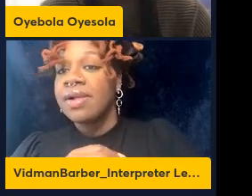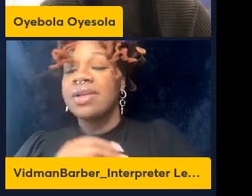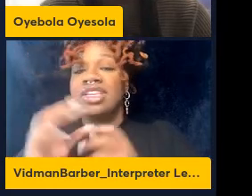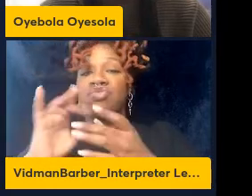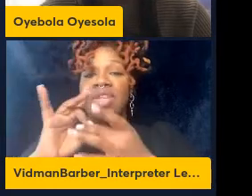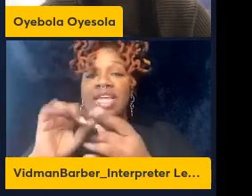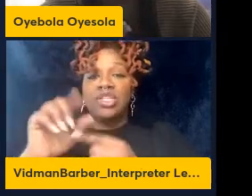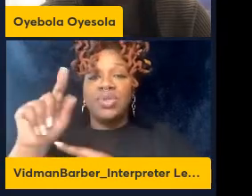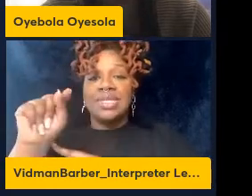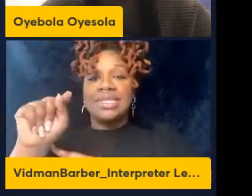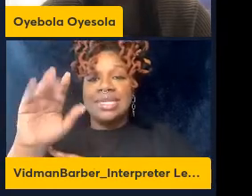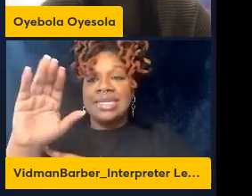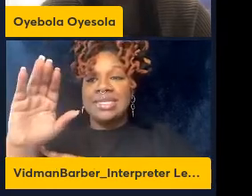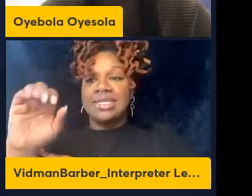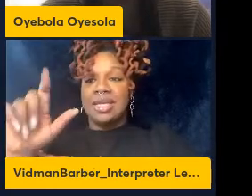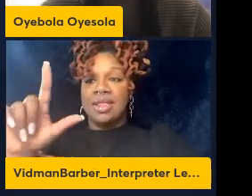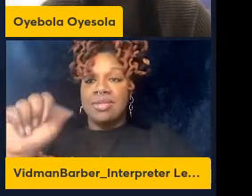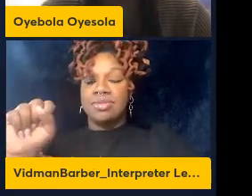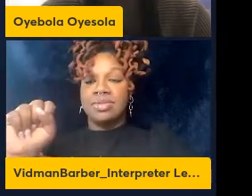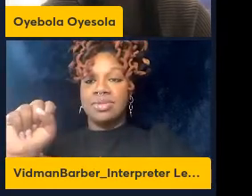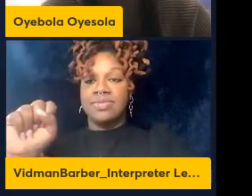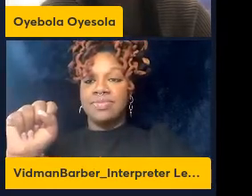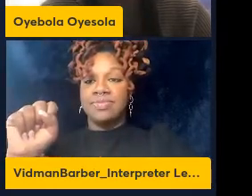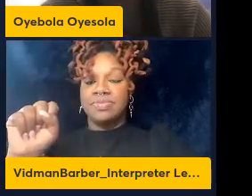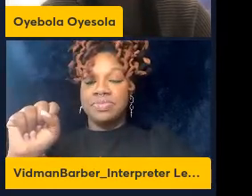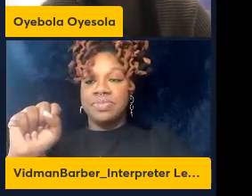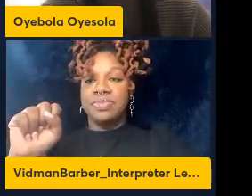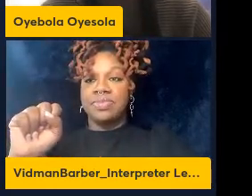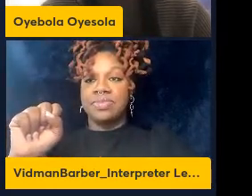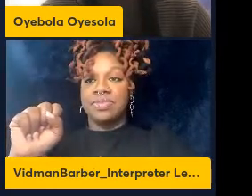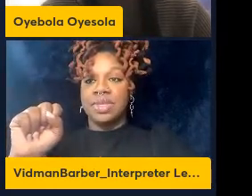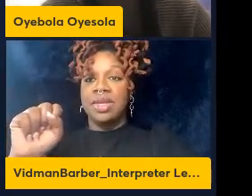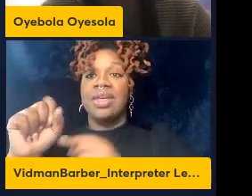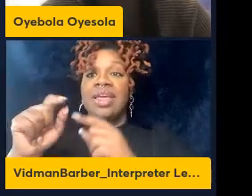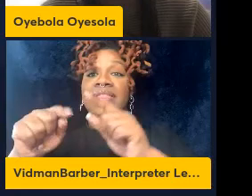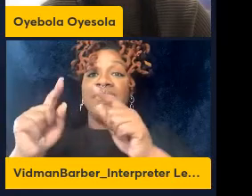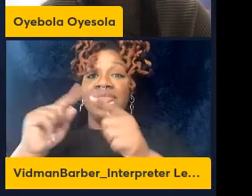T then we can the beauty of this is that we can then go back into